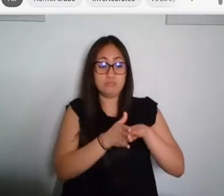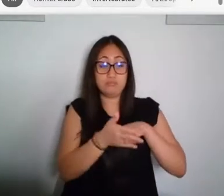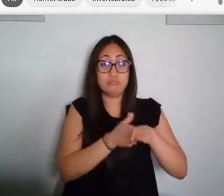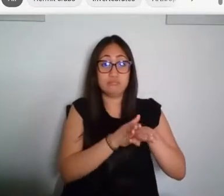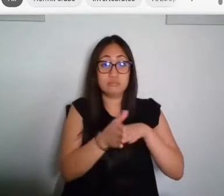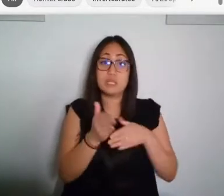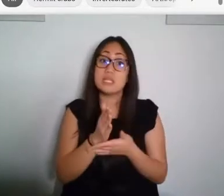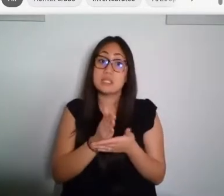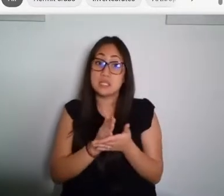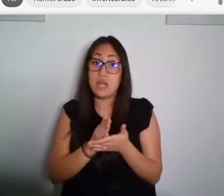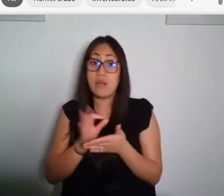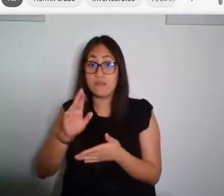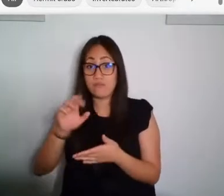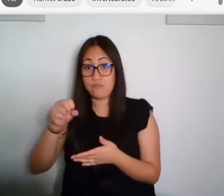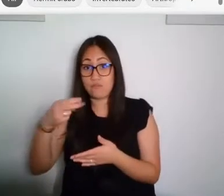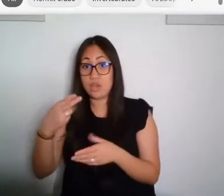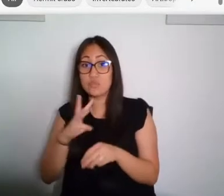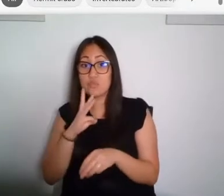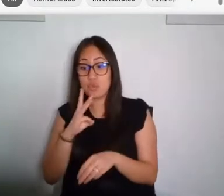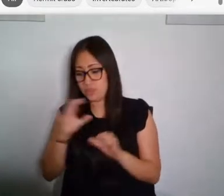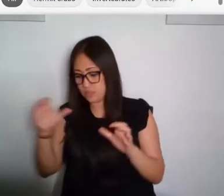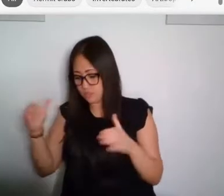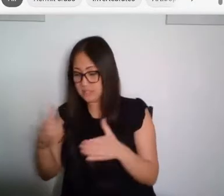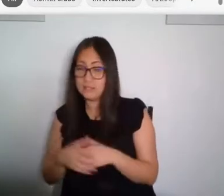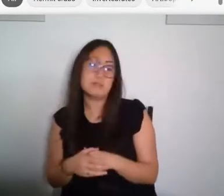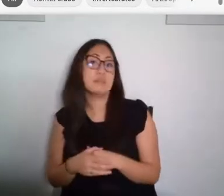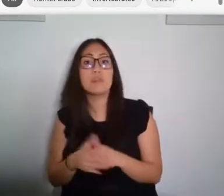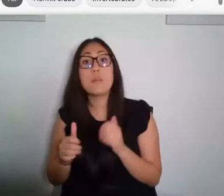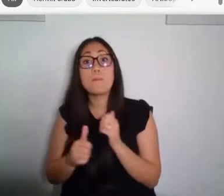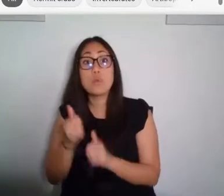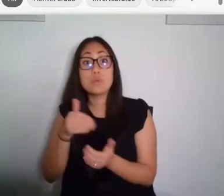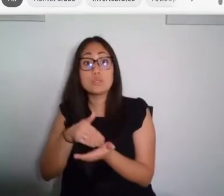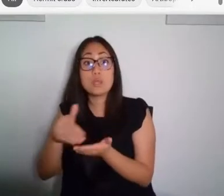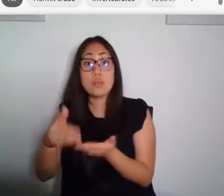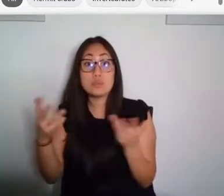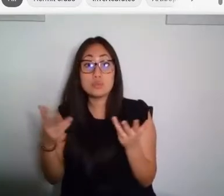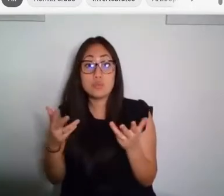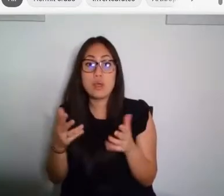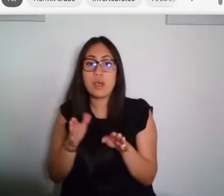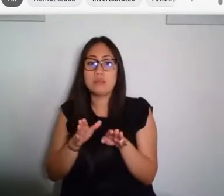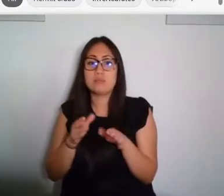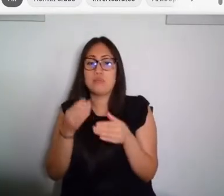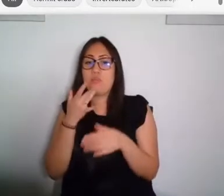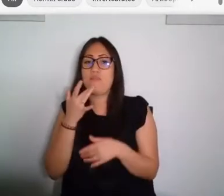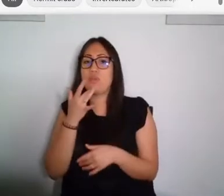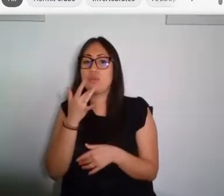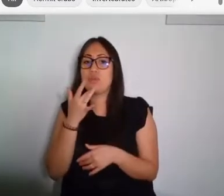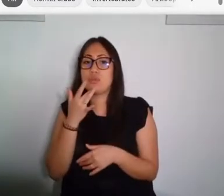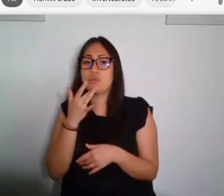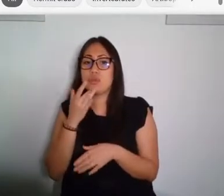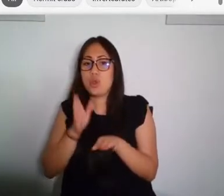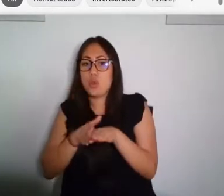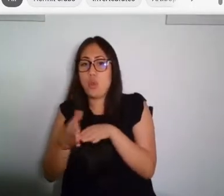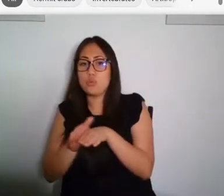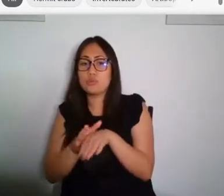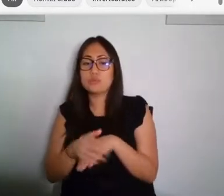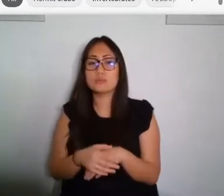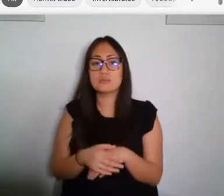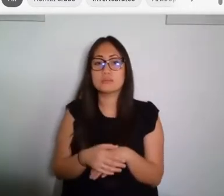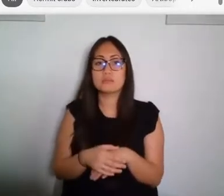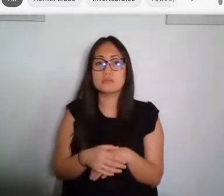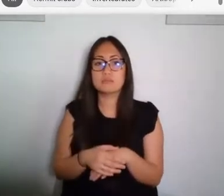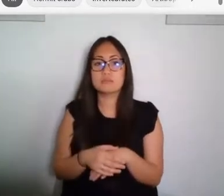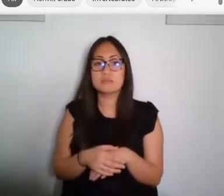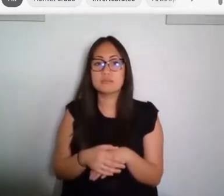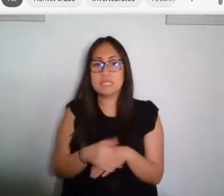freshwater species too. The most common and well-known hermit crabs prefer coastal areas. Land-dwelling hermit crabs tend to live in sandy